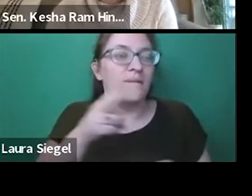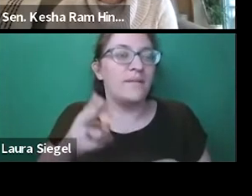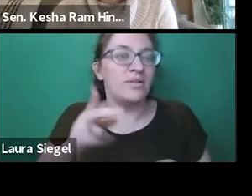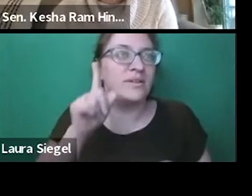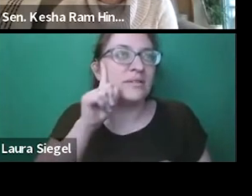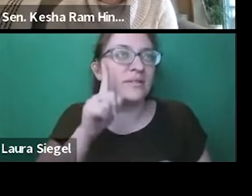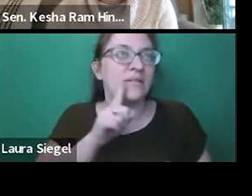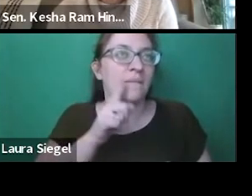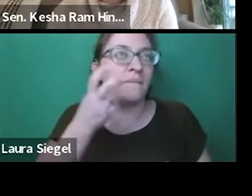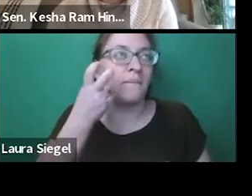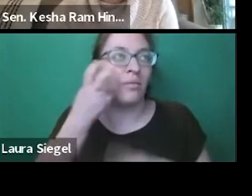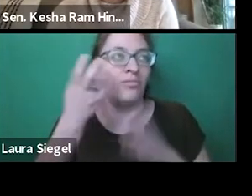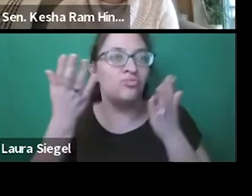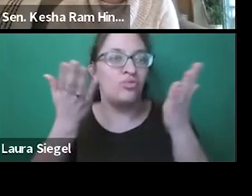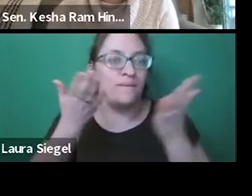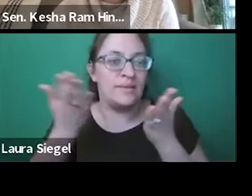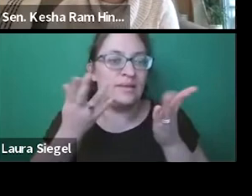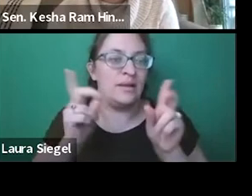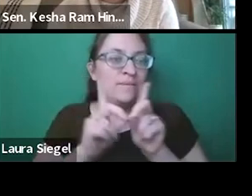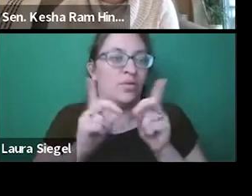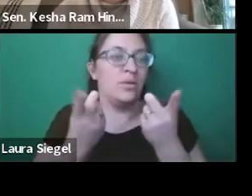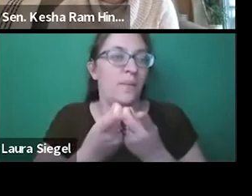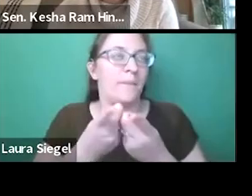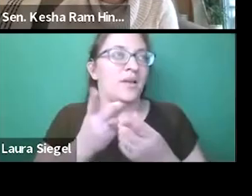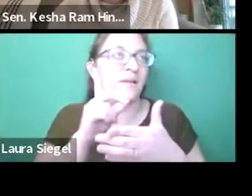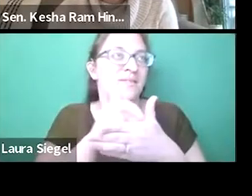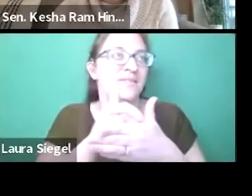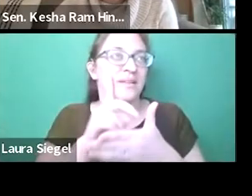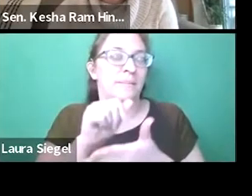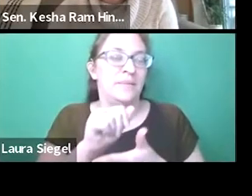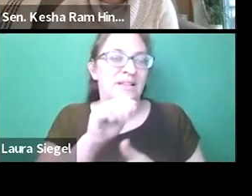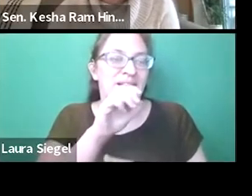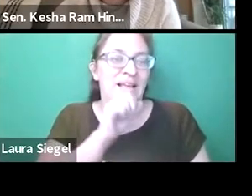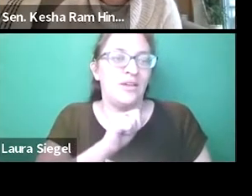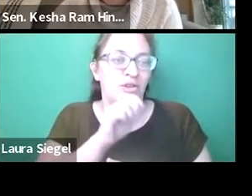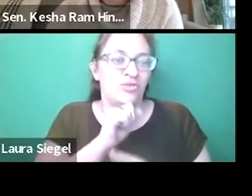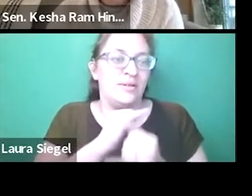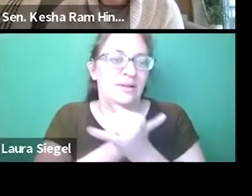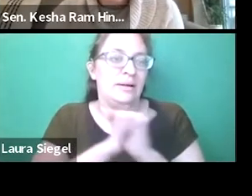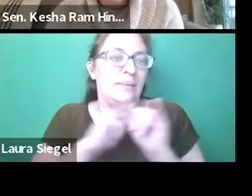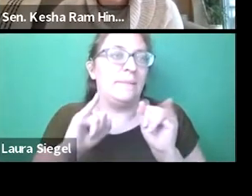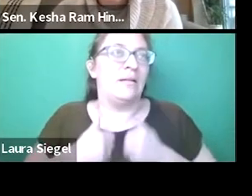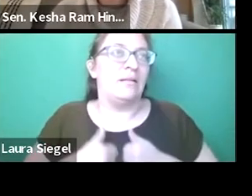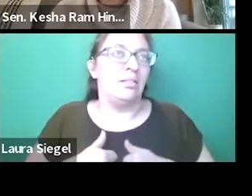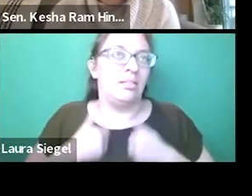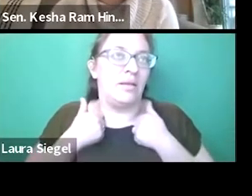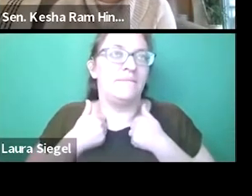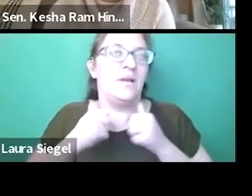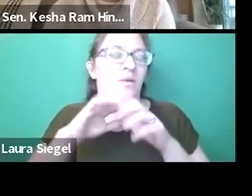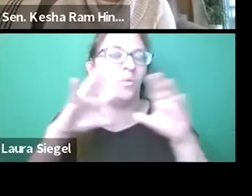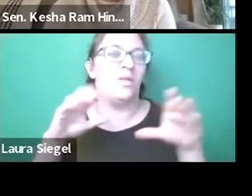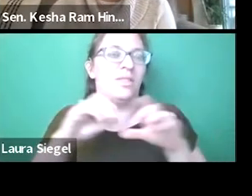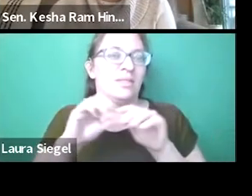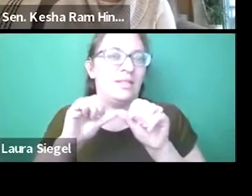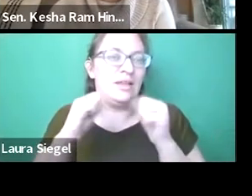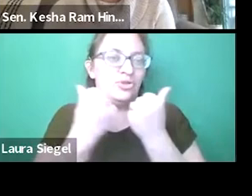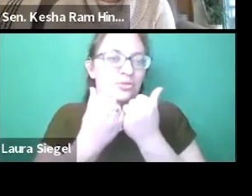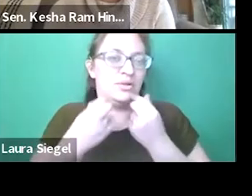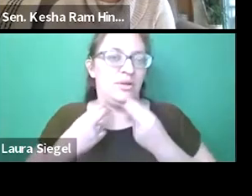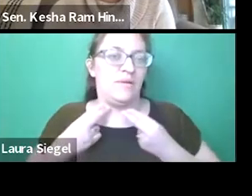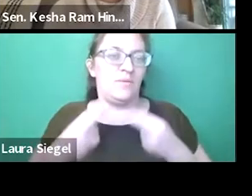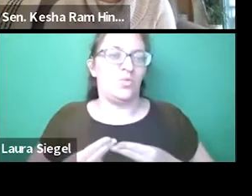I'm the director for deaf and hard of hearing services and deaf blind services to the Department of Disability Aging and Independent Living,